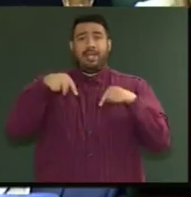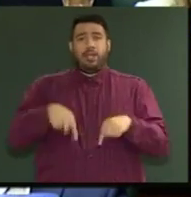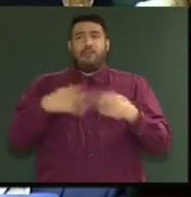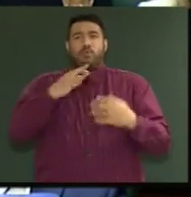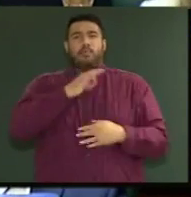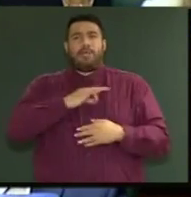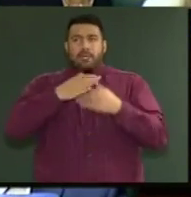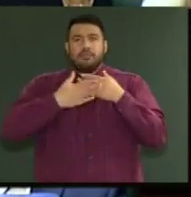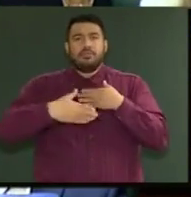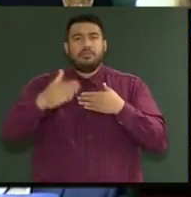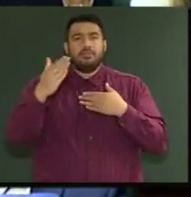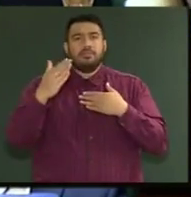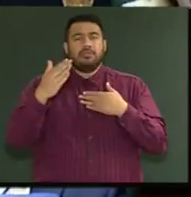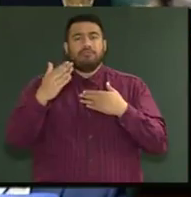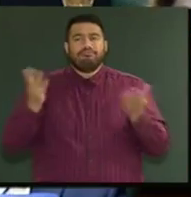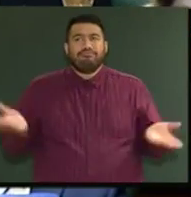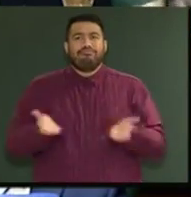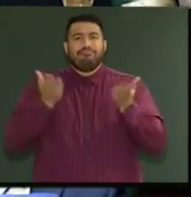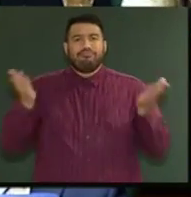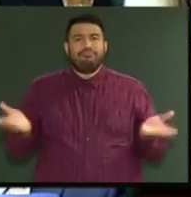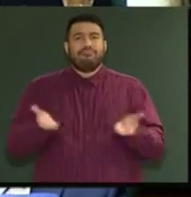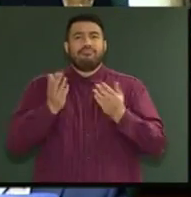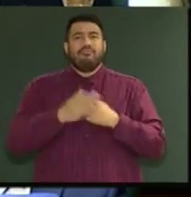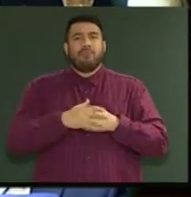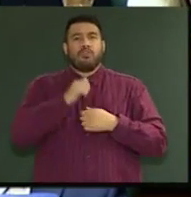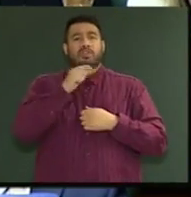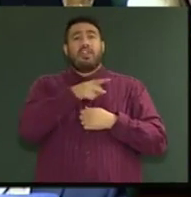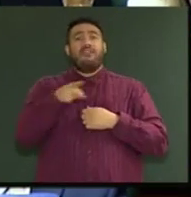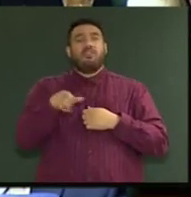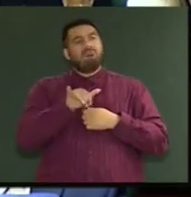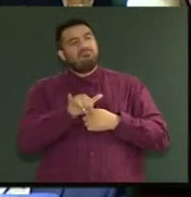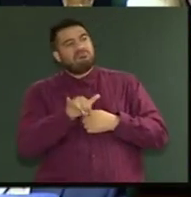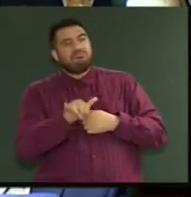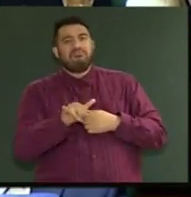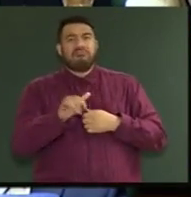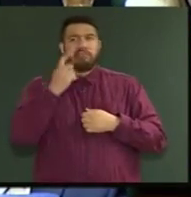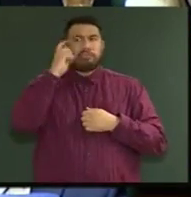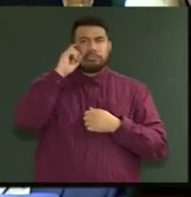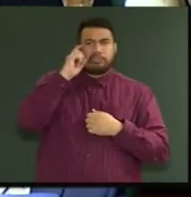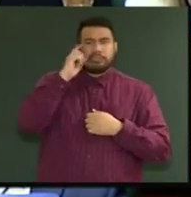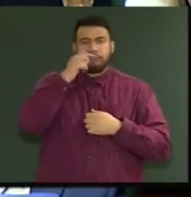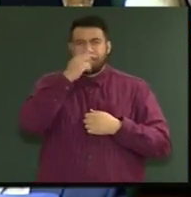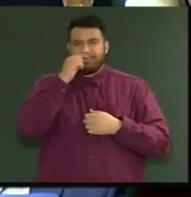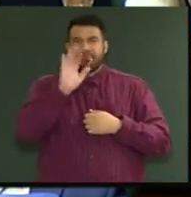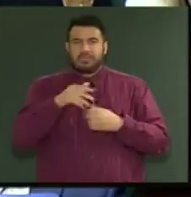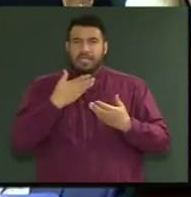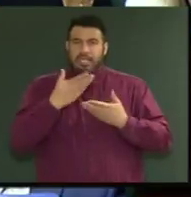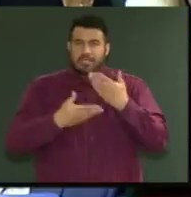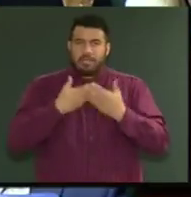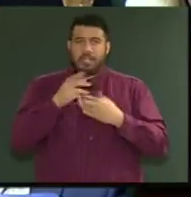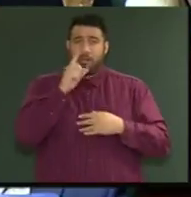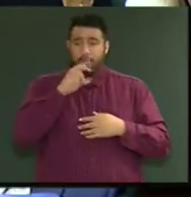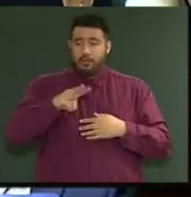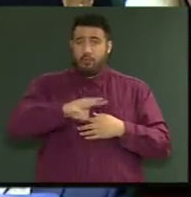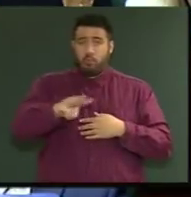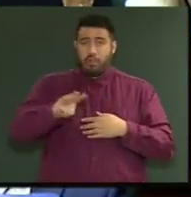Speaker, just in case there's any doubt, Mr Speaker, just in case there's any doubt, for the people of Whanganui, I